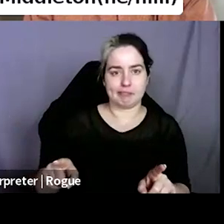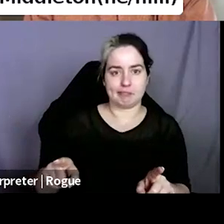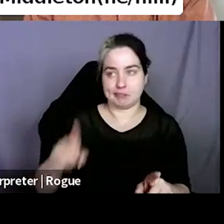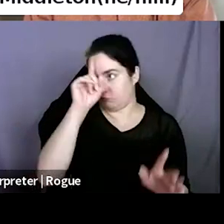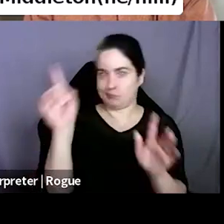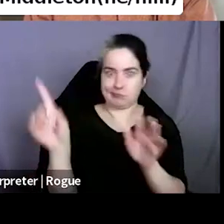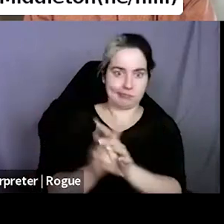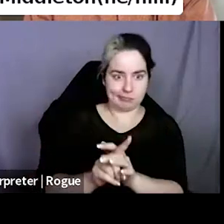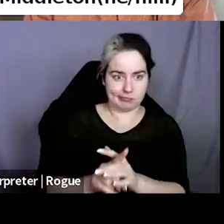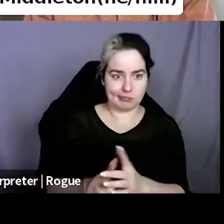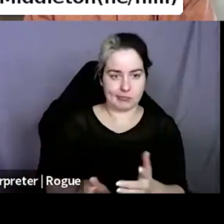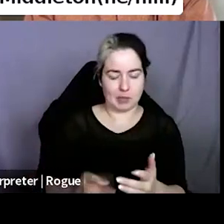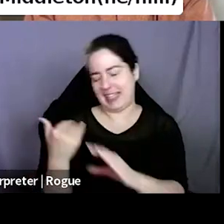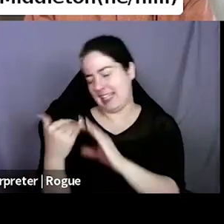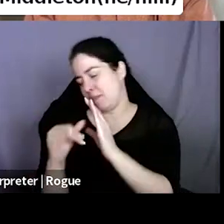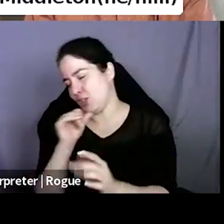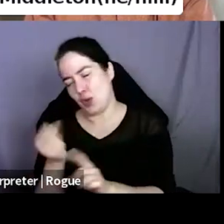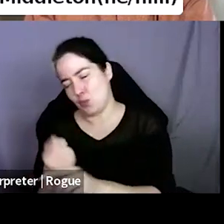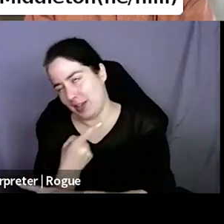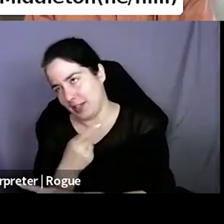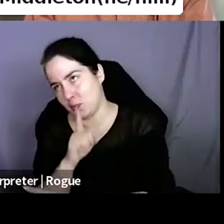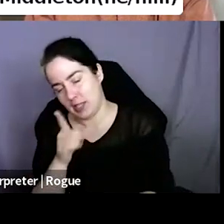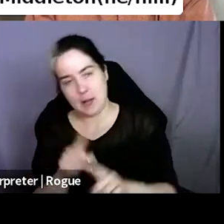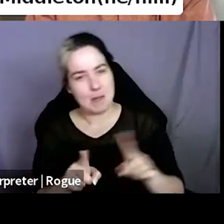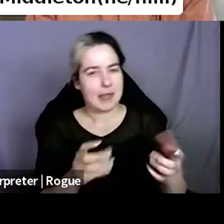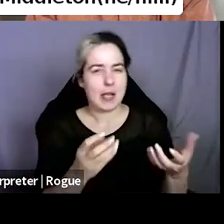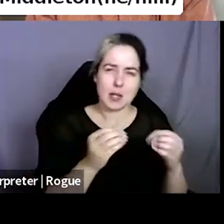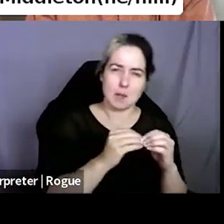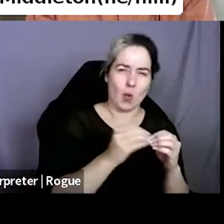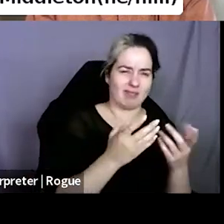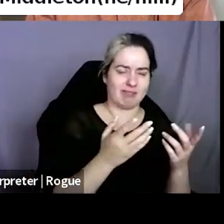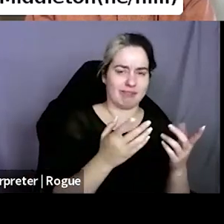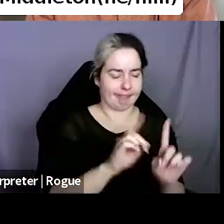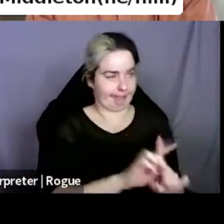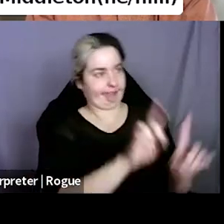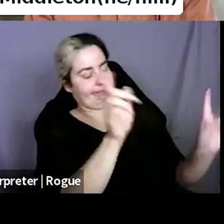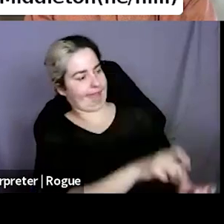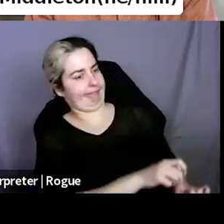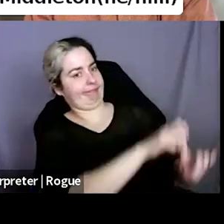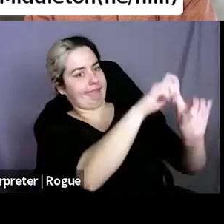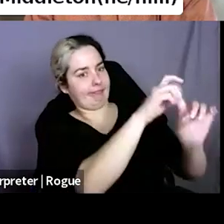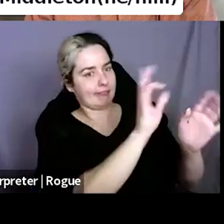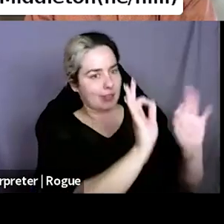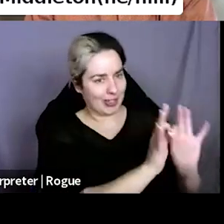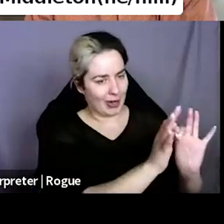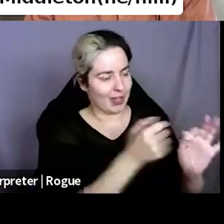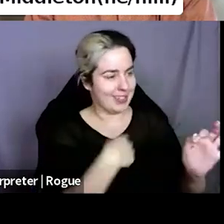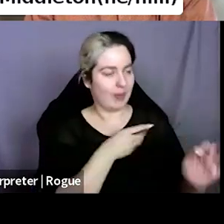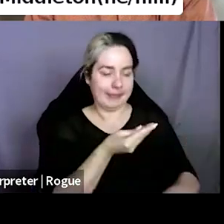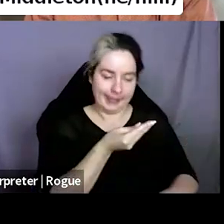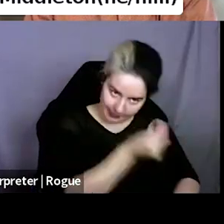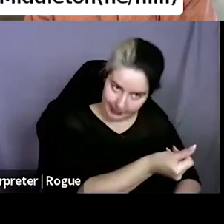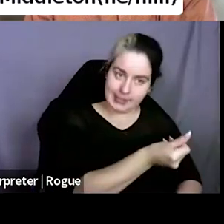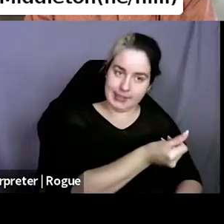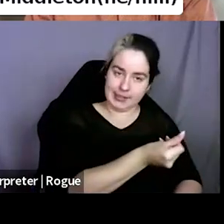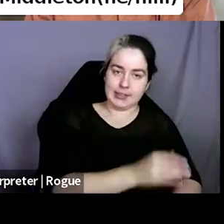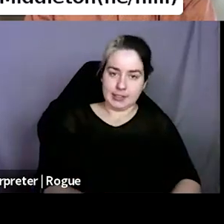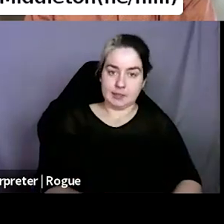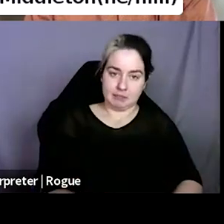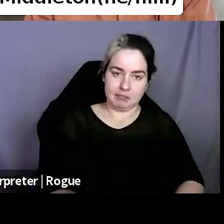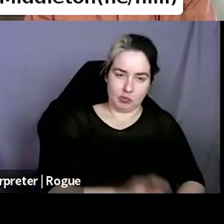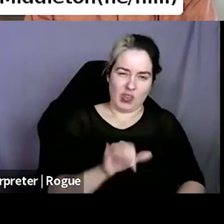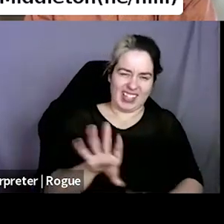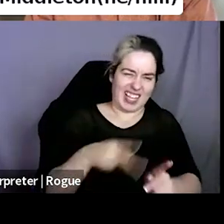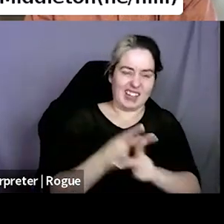email's not that random, but there are more obscure ones that we've ended up paying for, uh, that kind of stuff are the, the biggest surprises